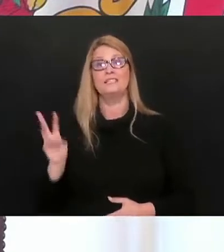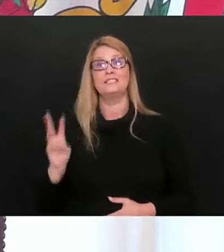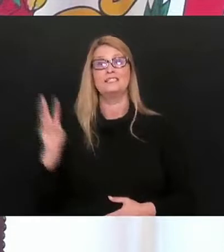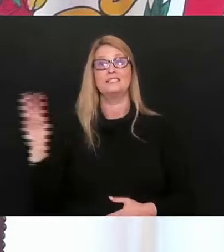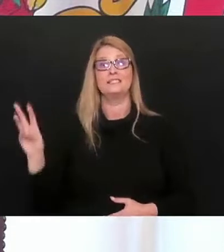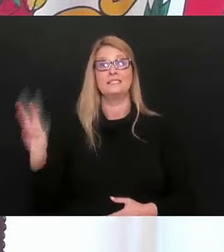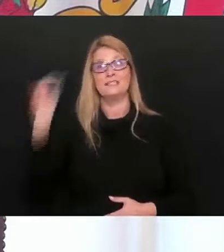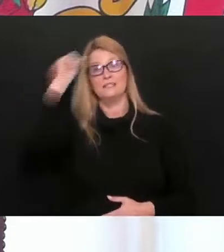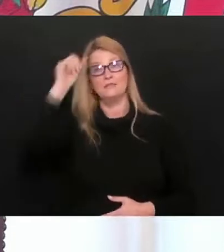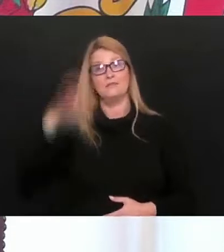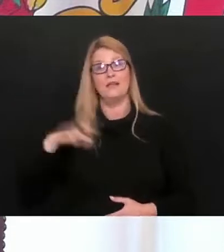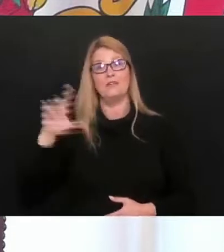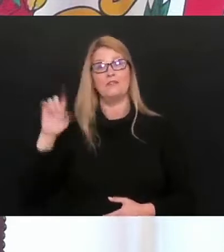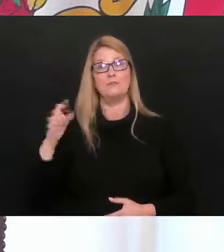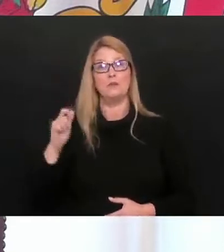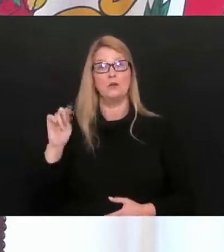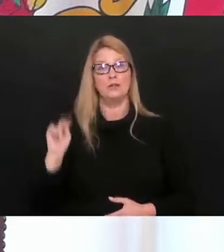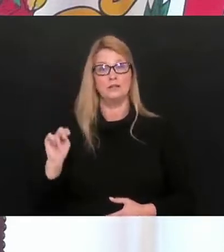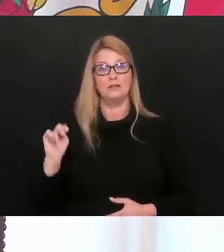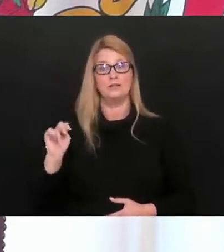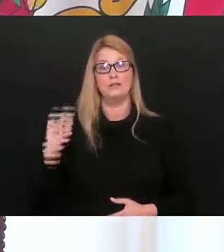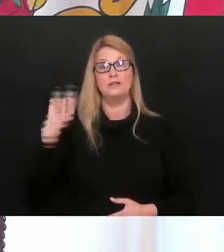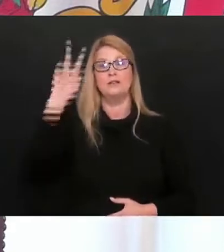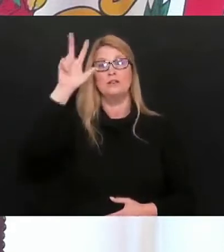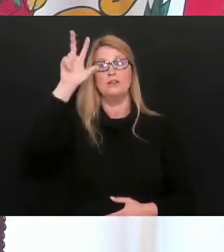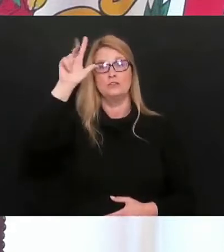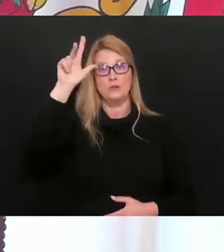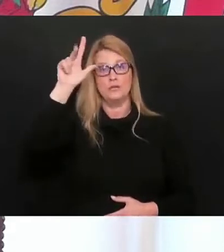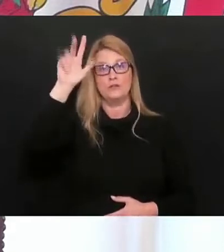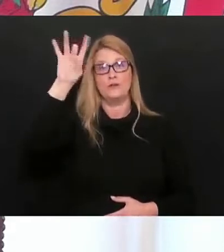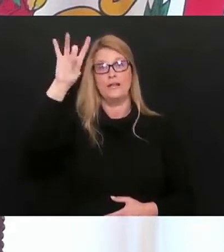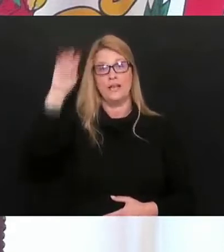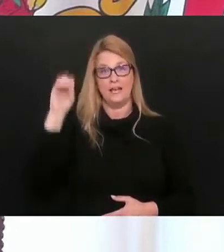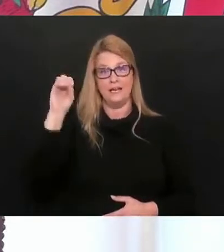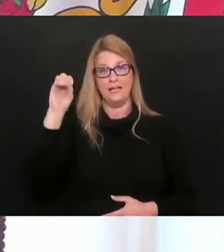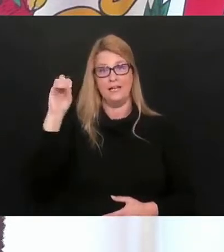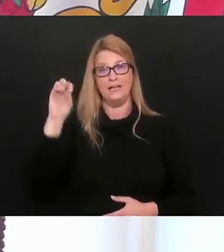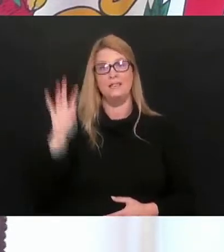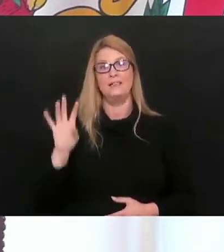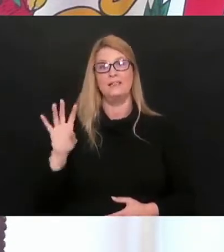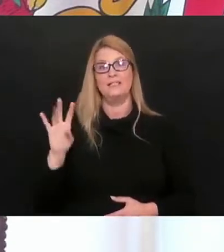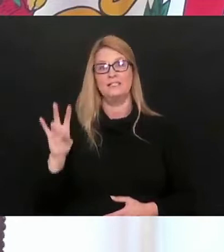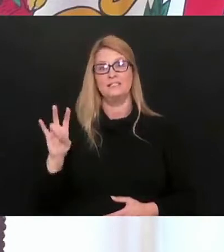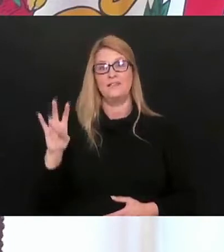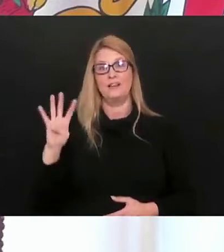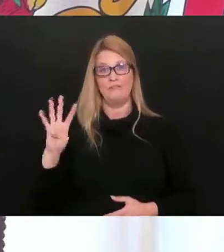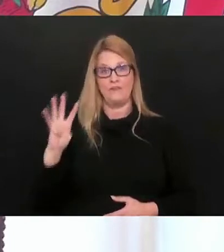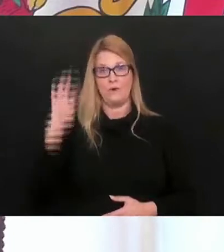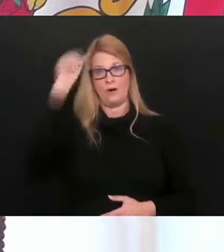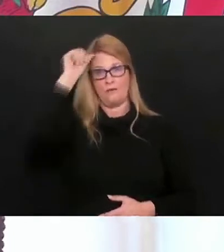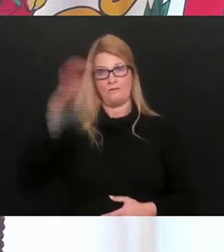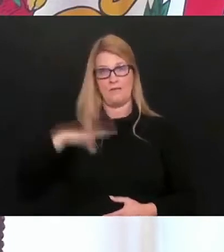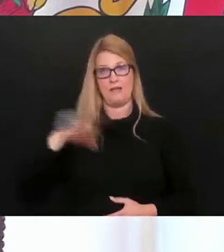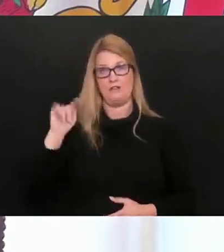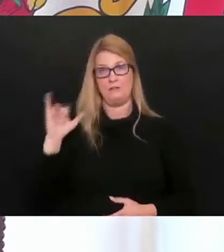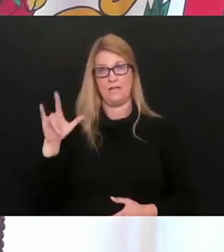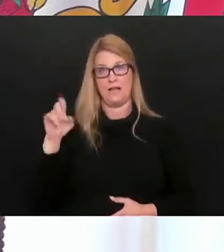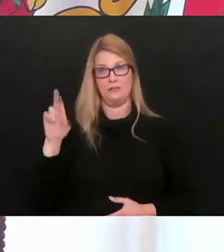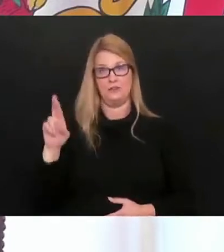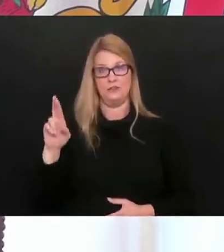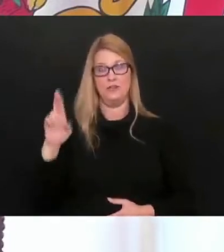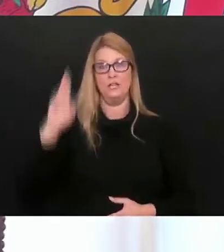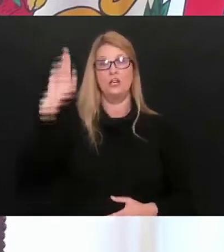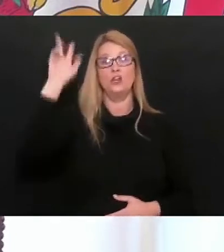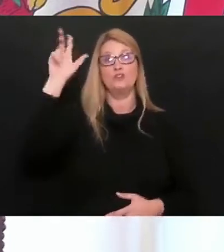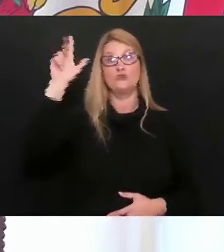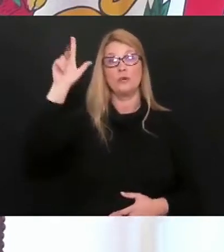-year-old male from Logan County. Our 2,388th death, a 74-year-old male from Tyler County. Our